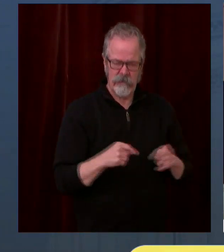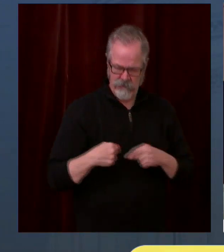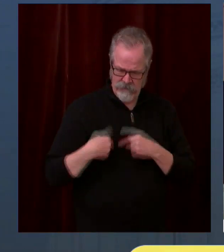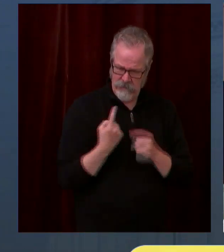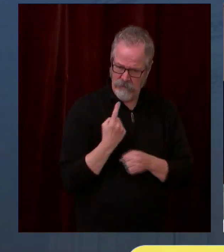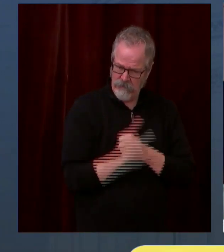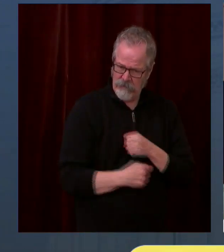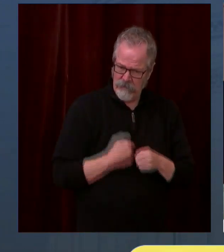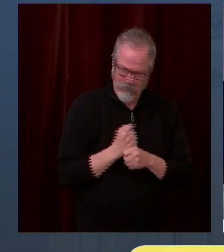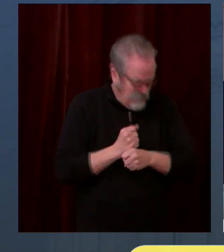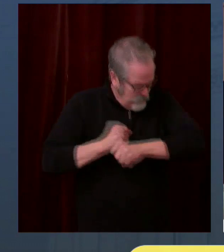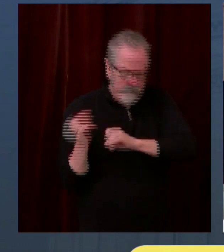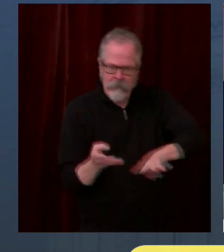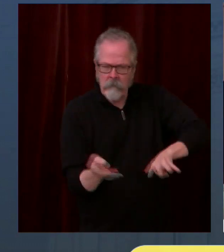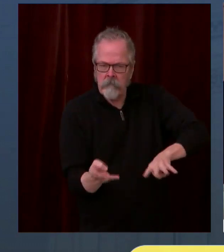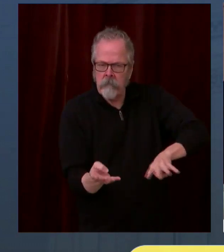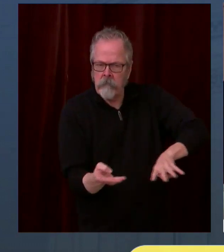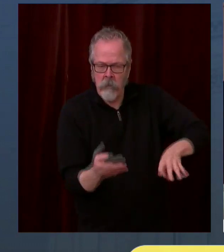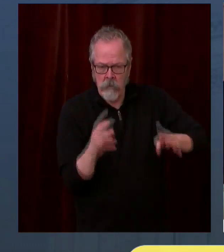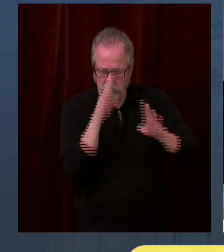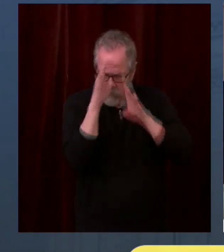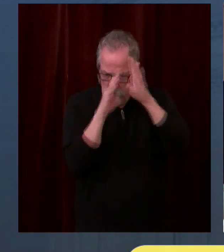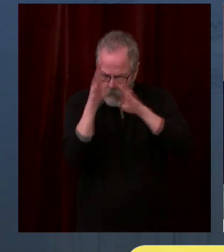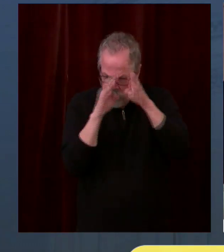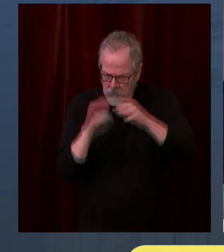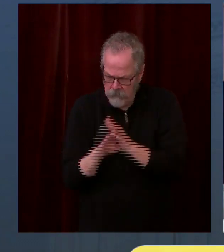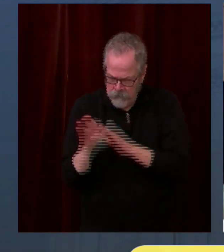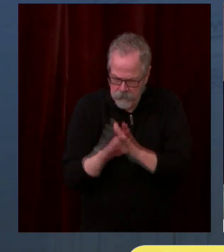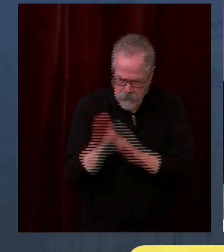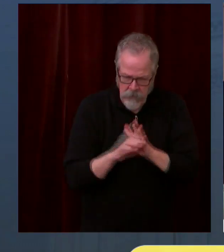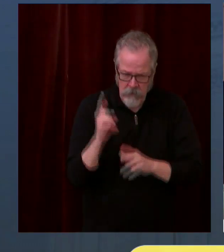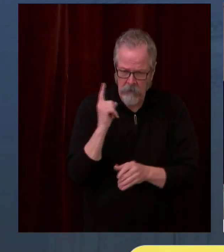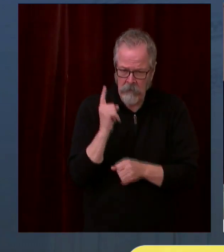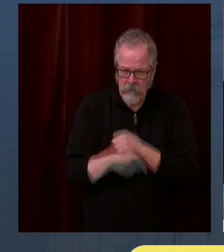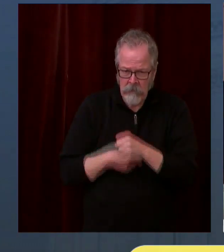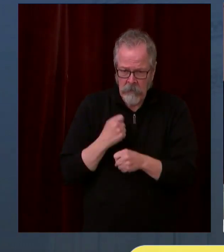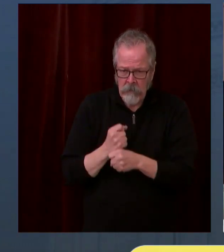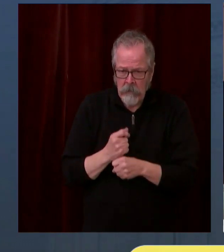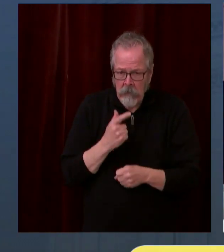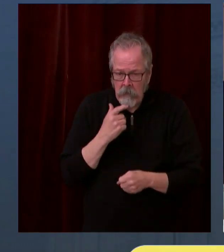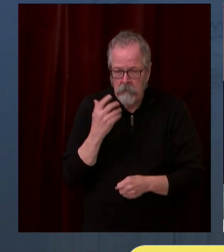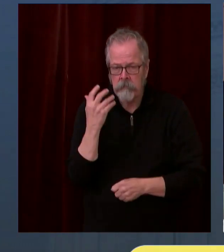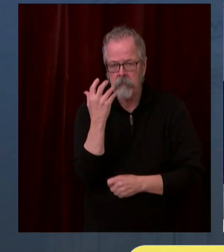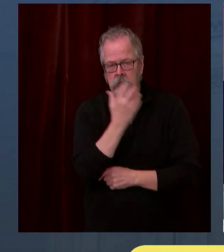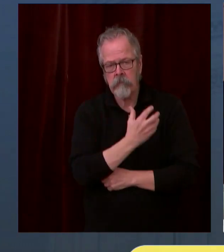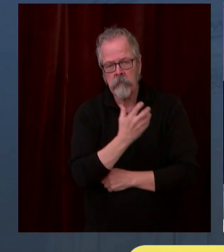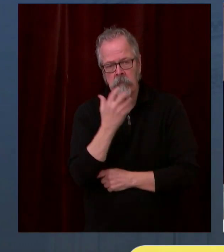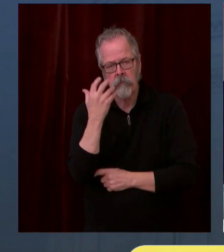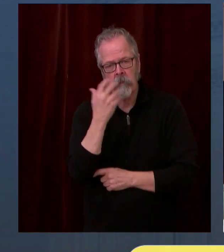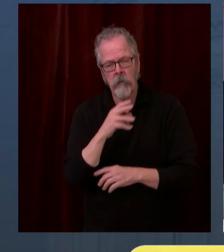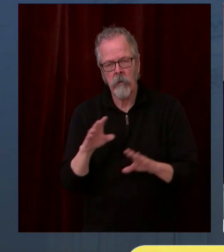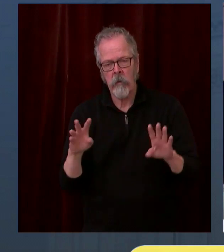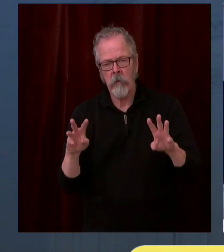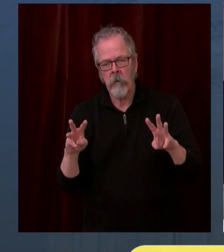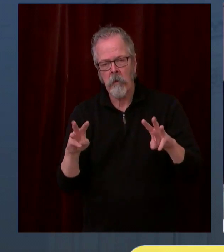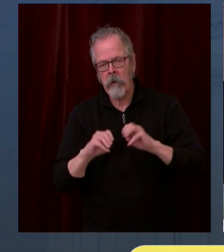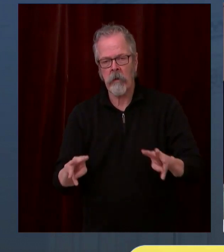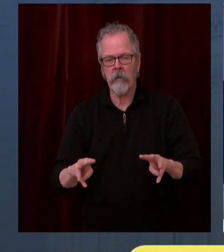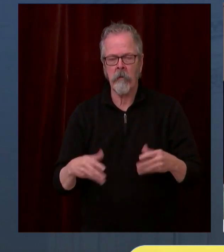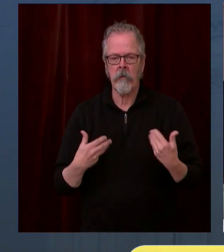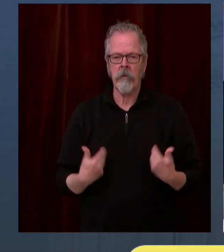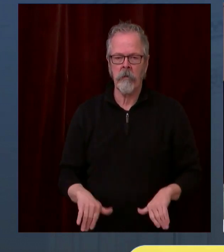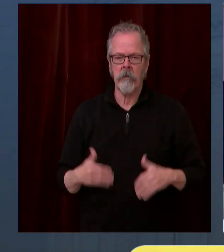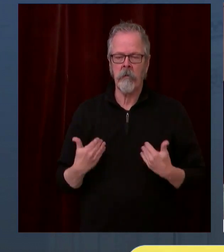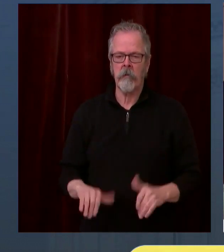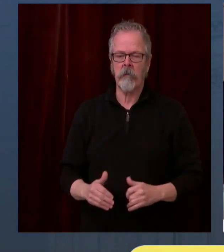us all together to unite as one in this most important mission. As Kevin was saying,